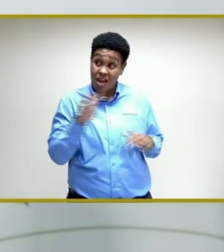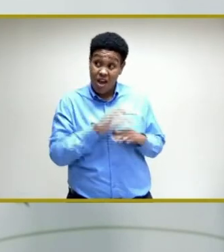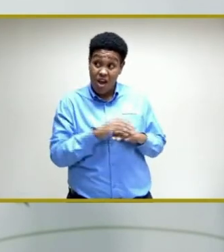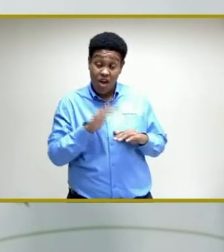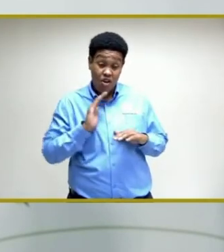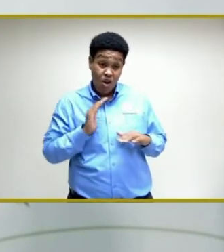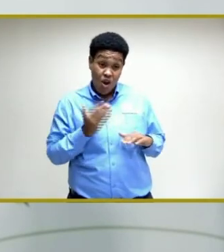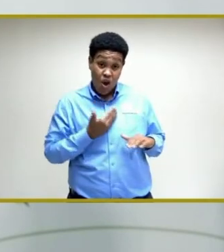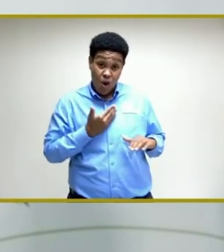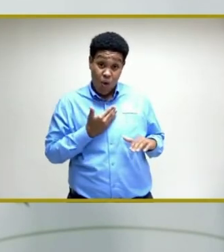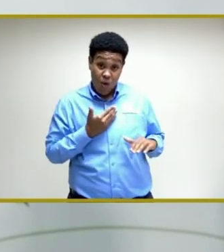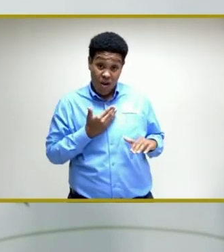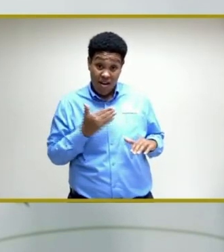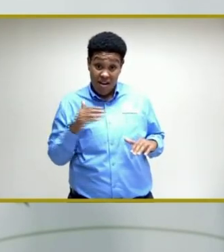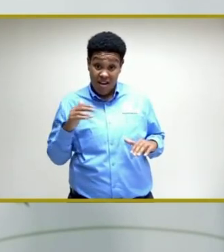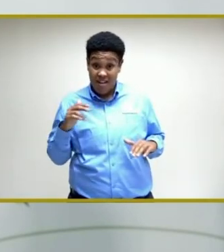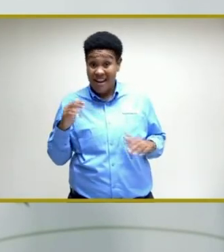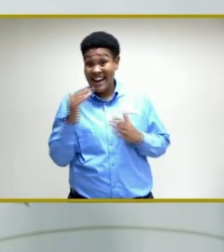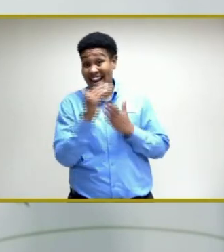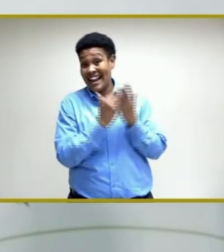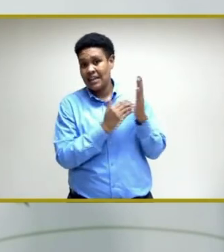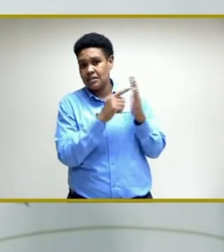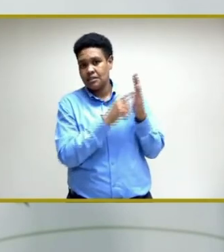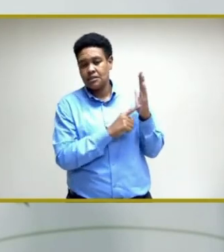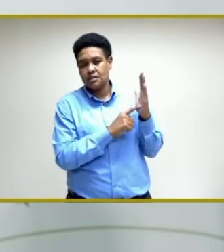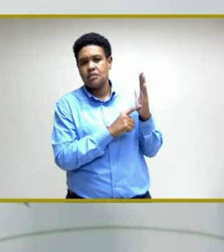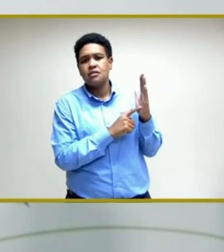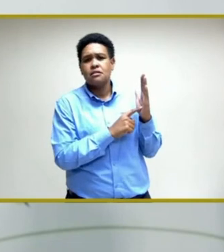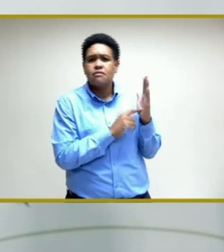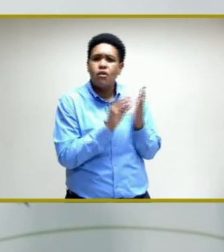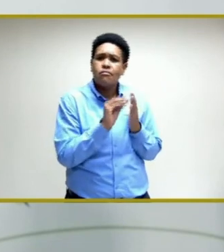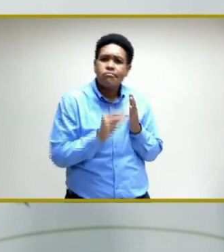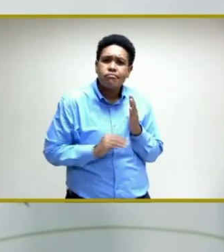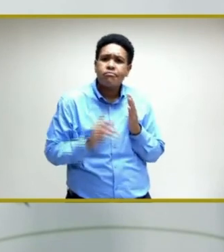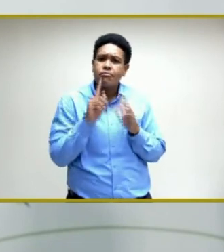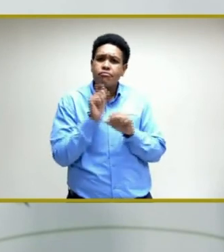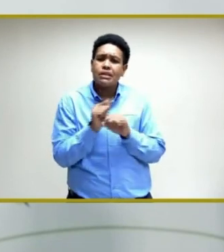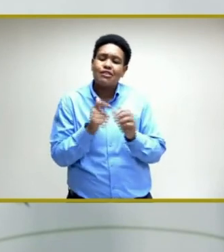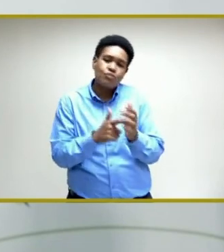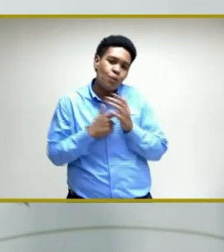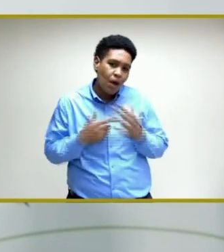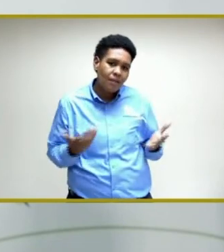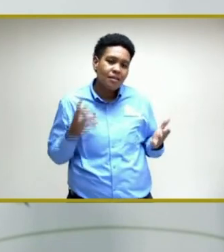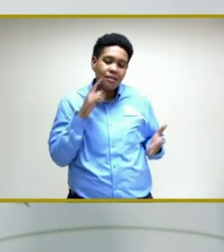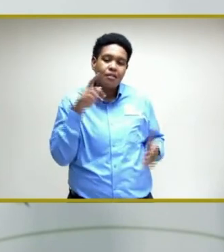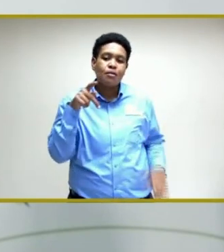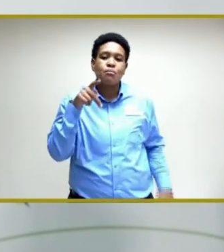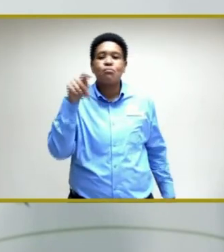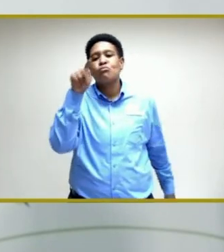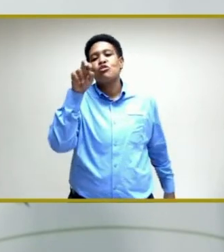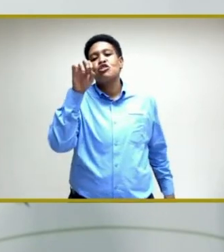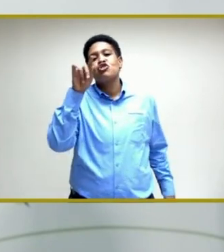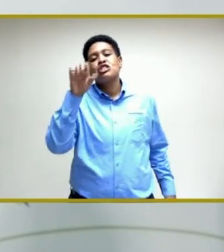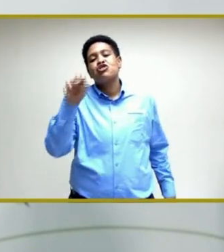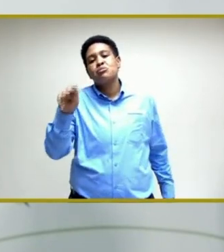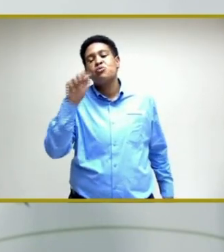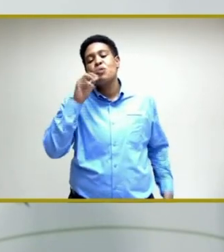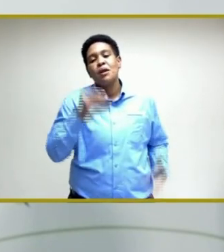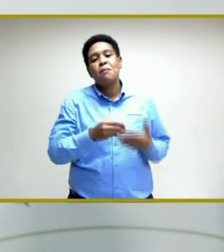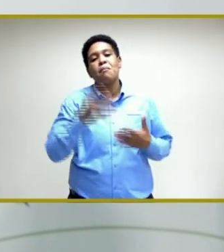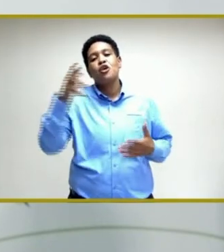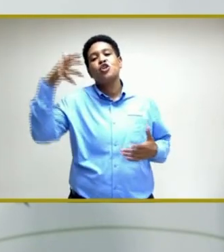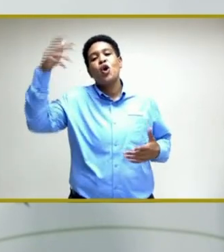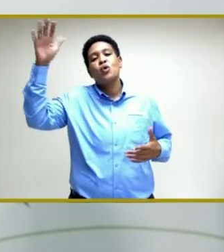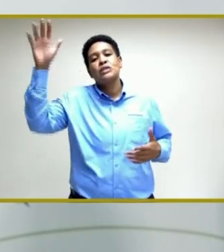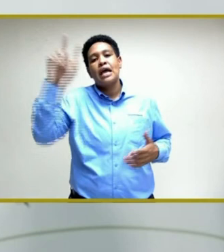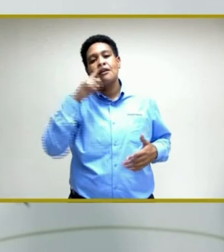our Venn list and that are required, then the prescription would be purchased outside